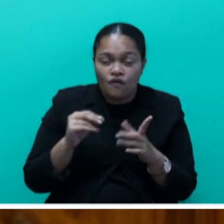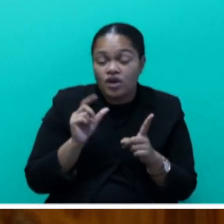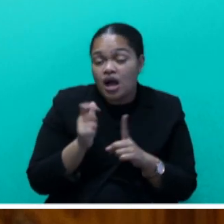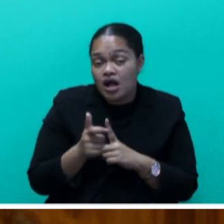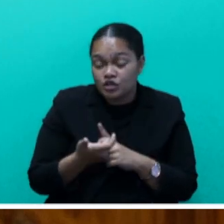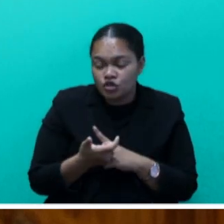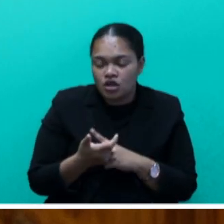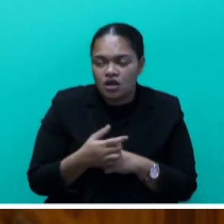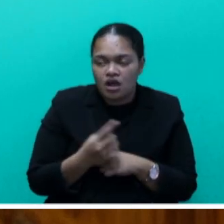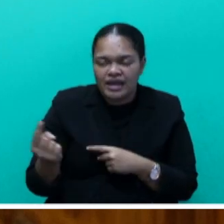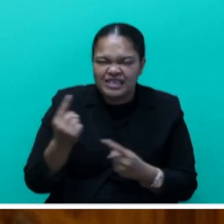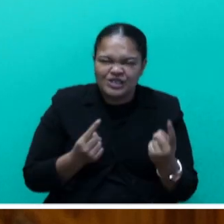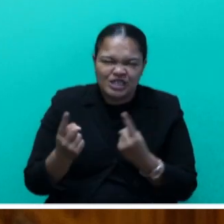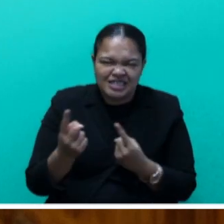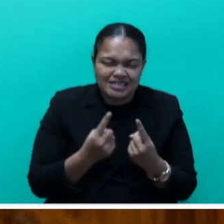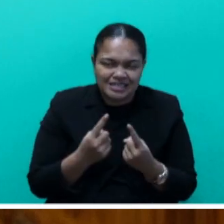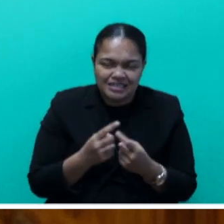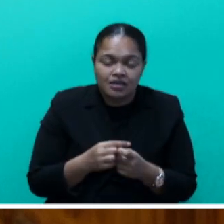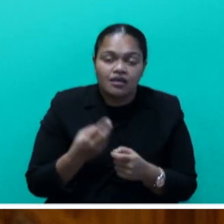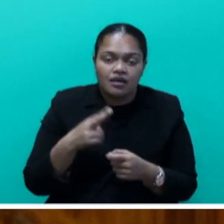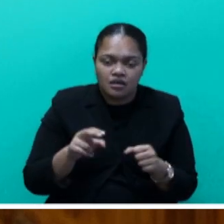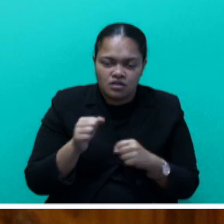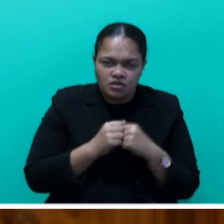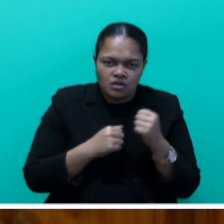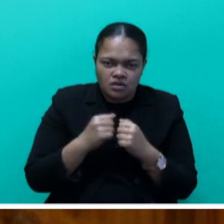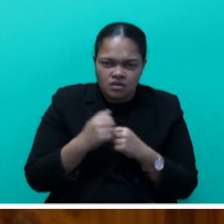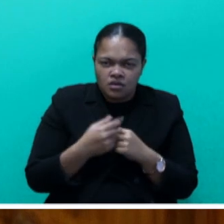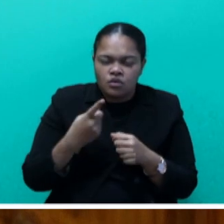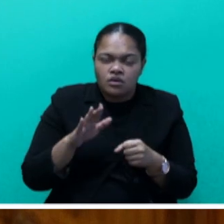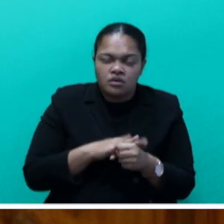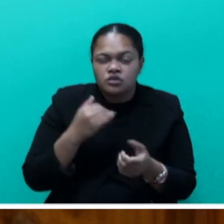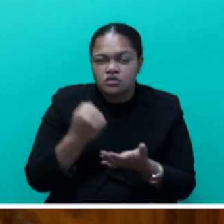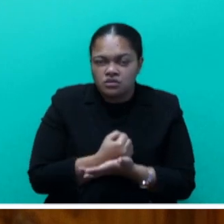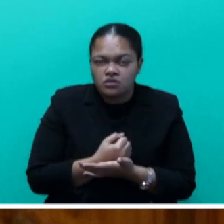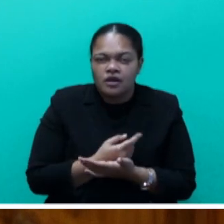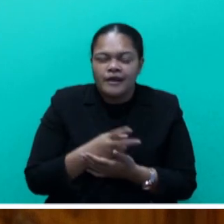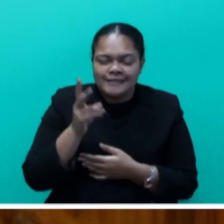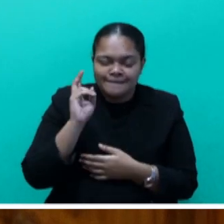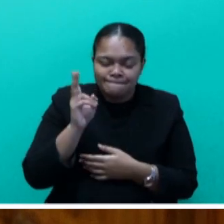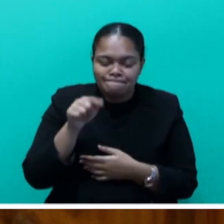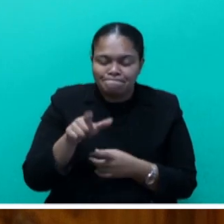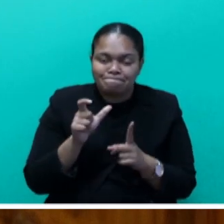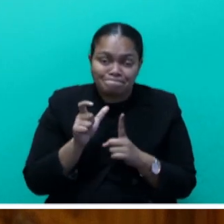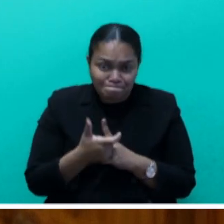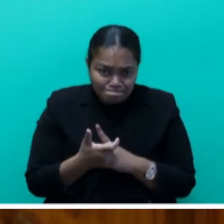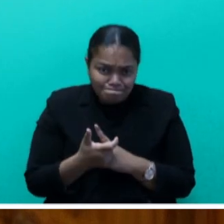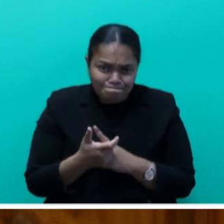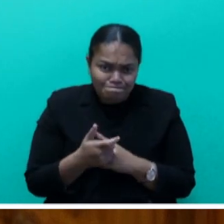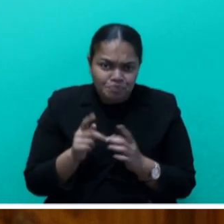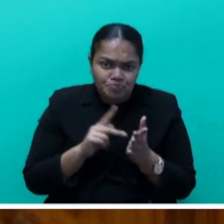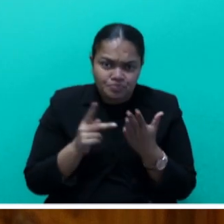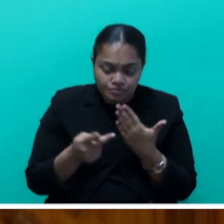agencies, structure and legislation to ensure that our gaining culture institutes